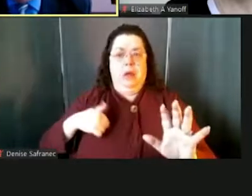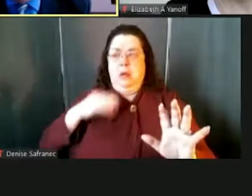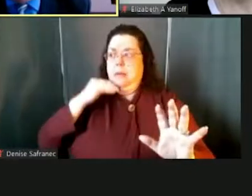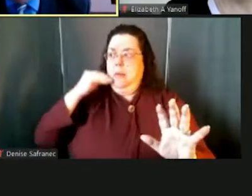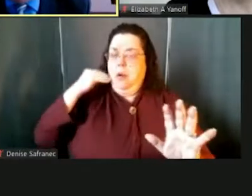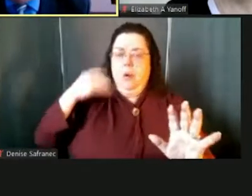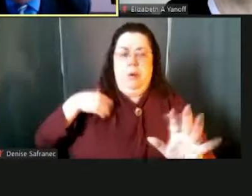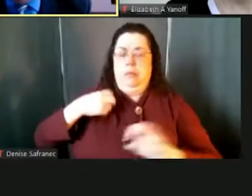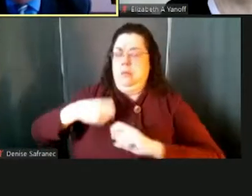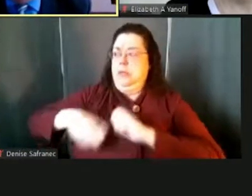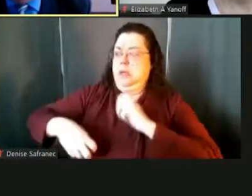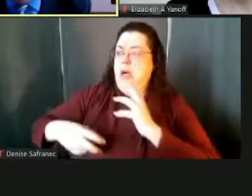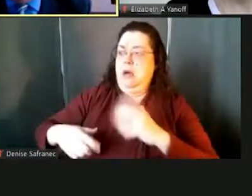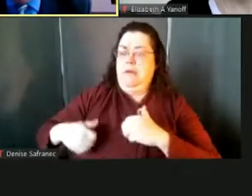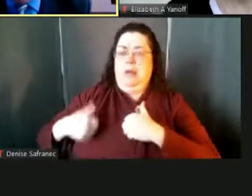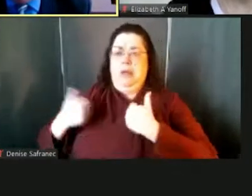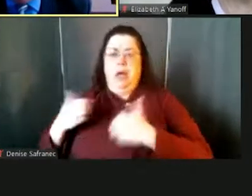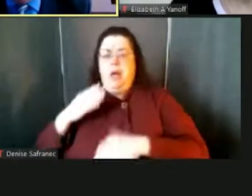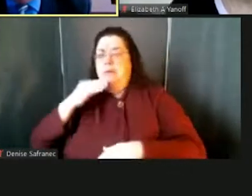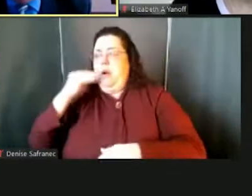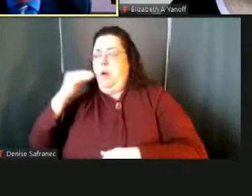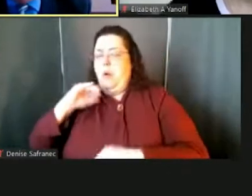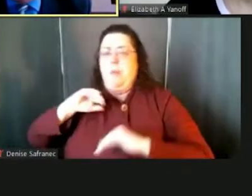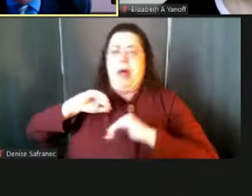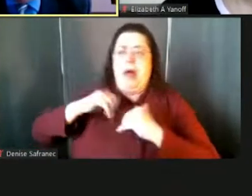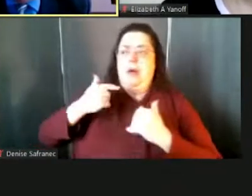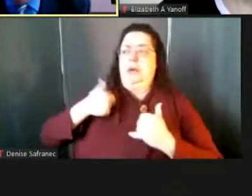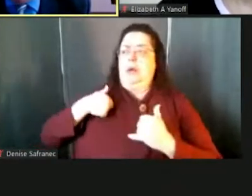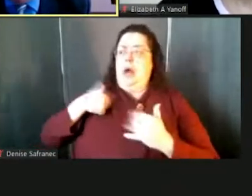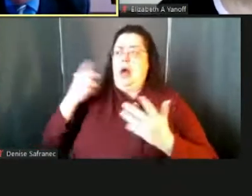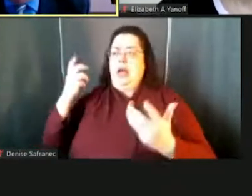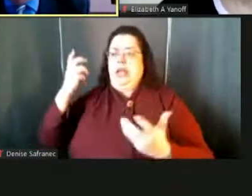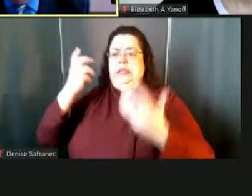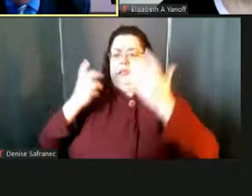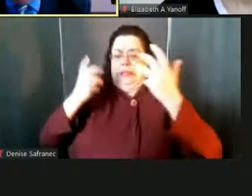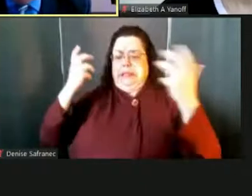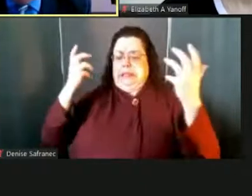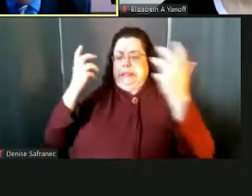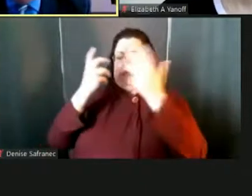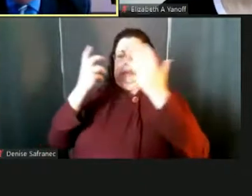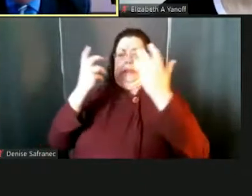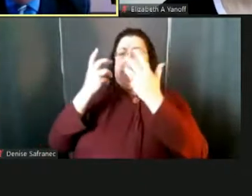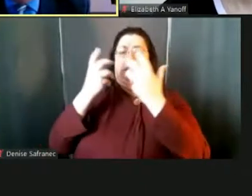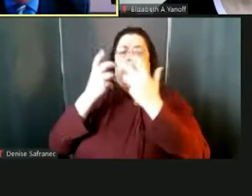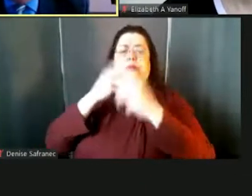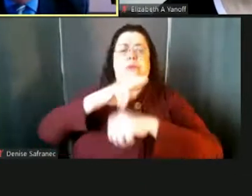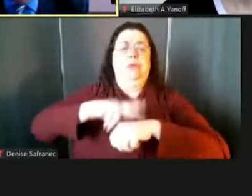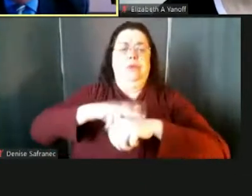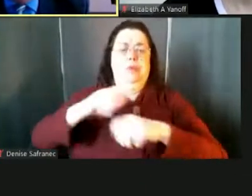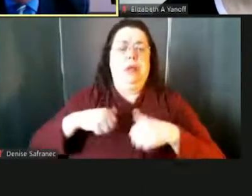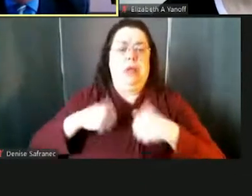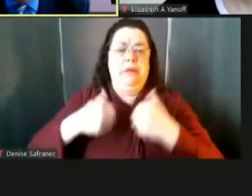year and how do they take baby steps towards some level of normalcy as we approach September?